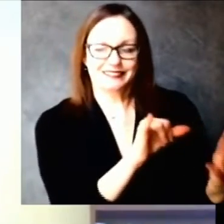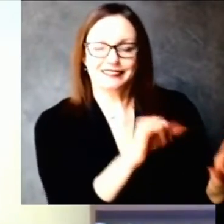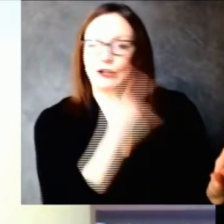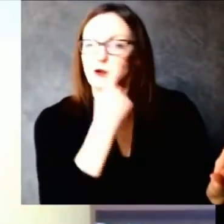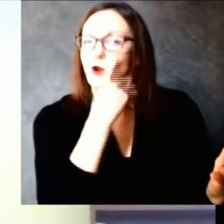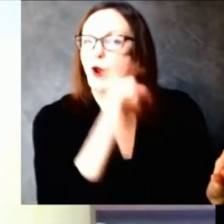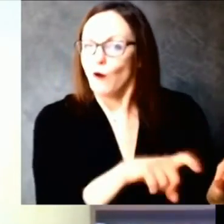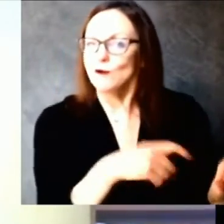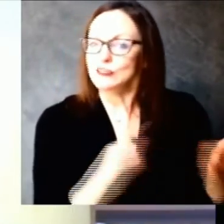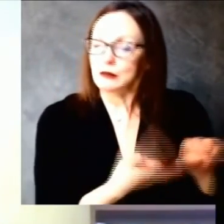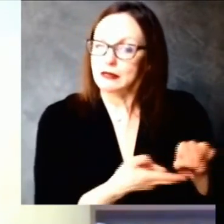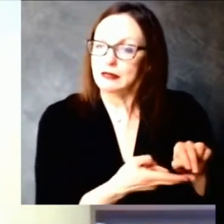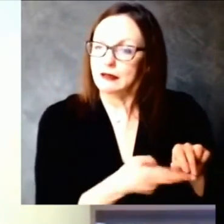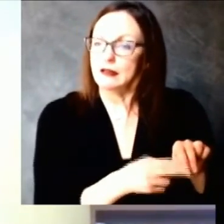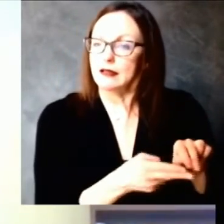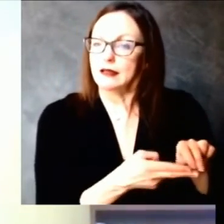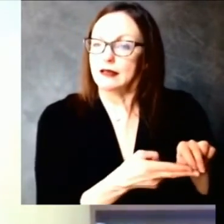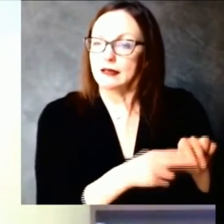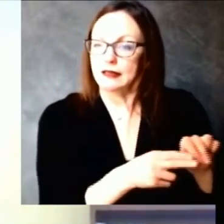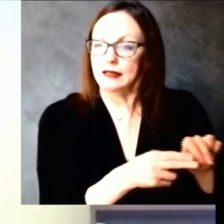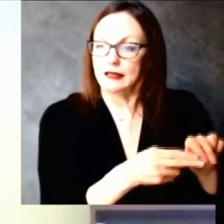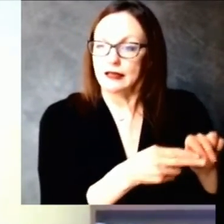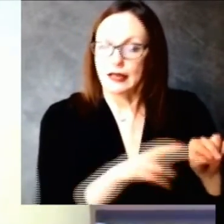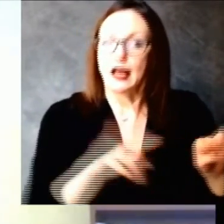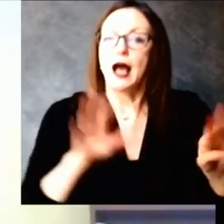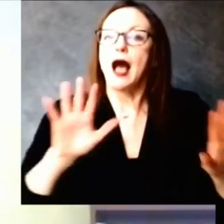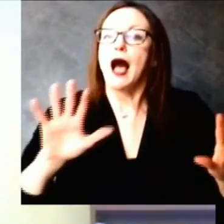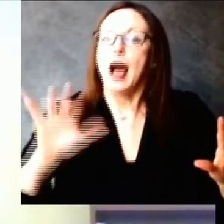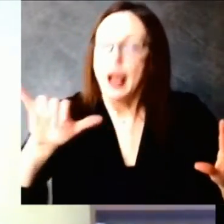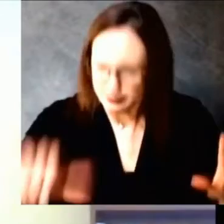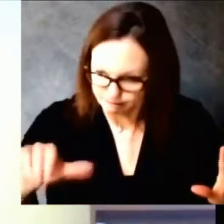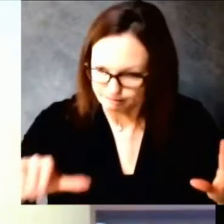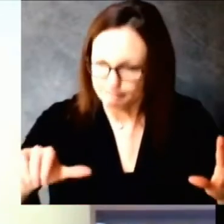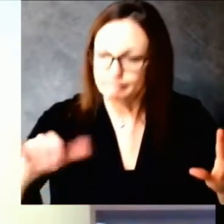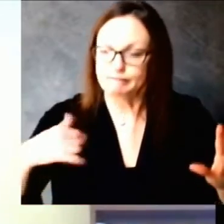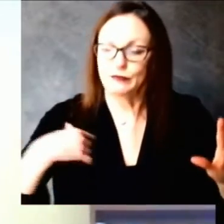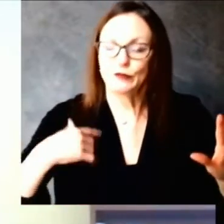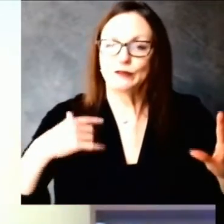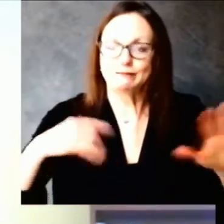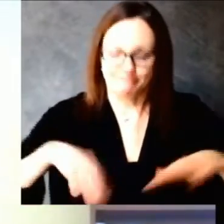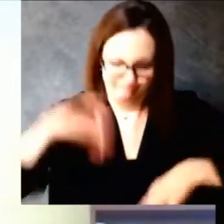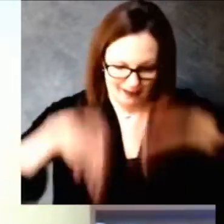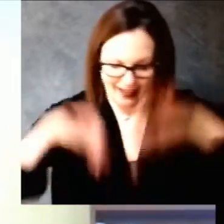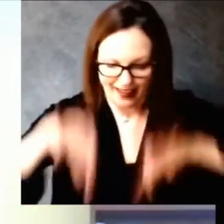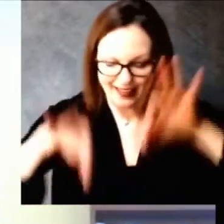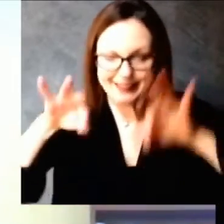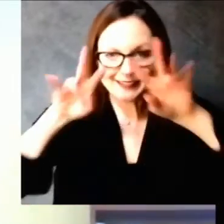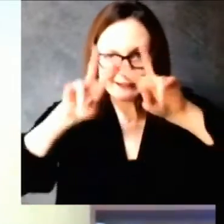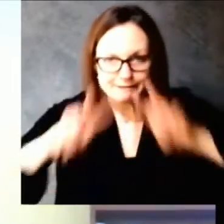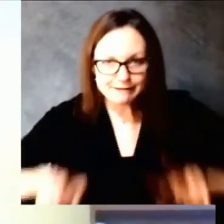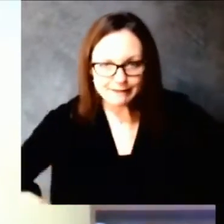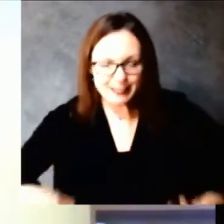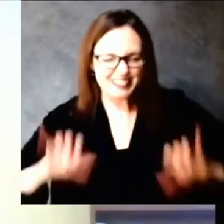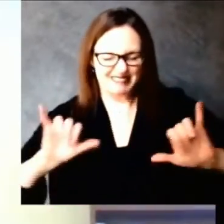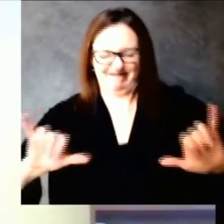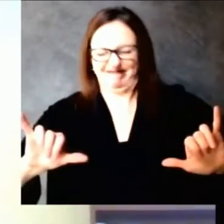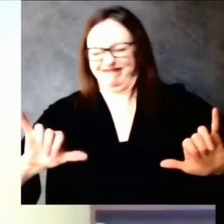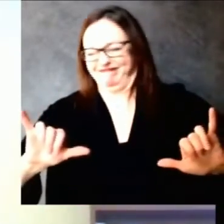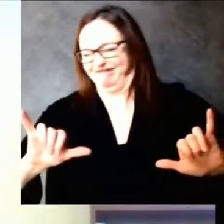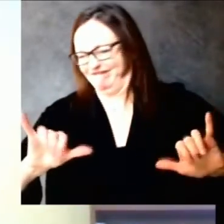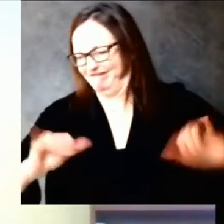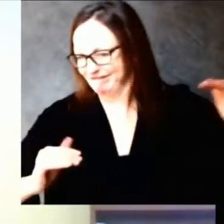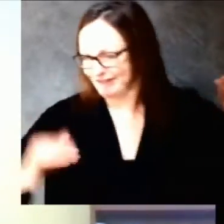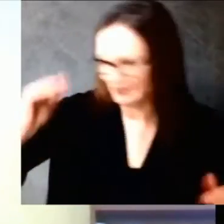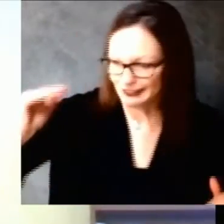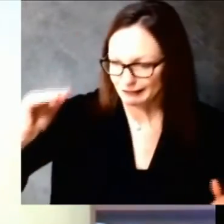we think about the healthcare systems that explains this it's not getting to your question about what are we doing but explains it is